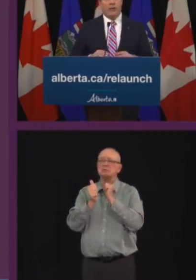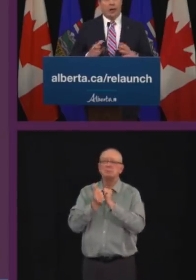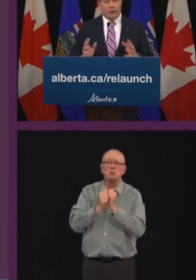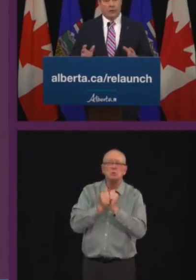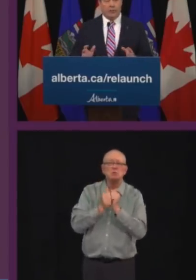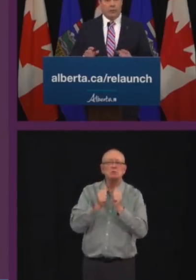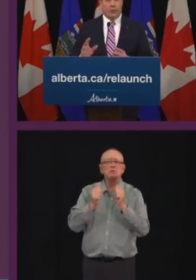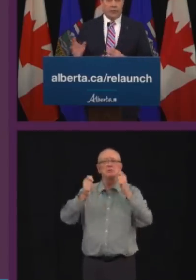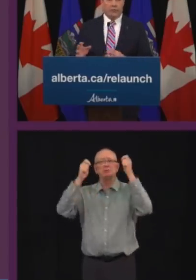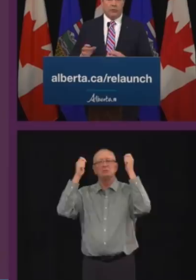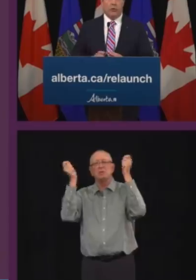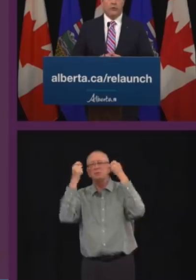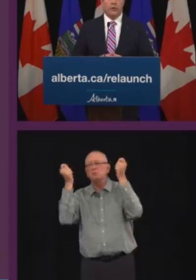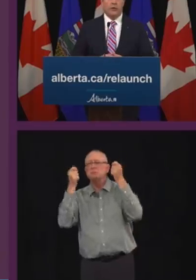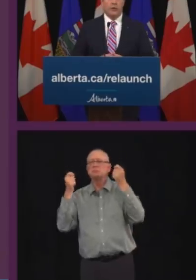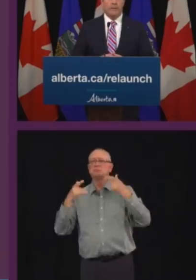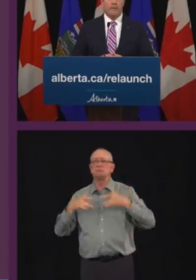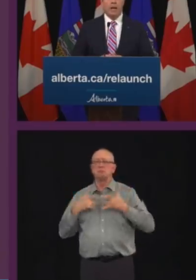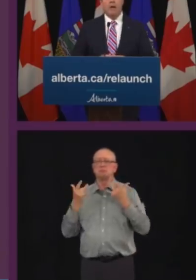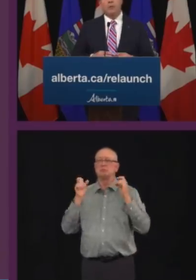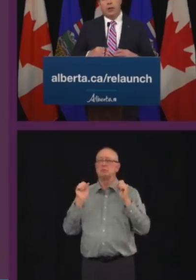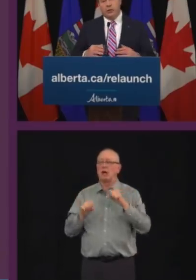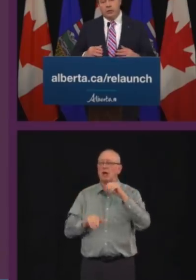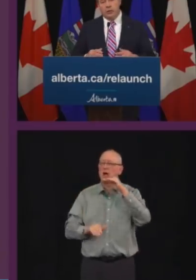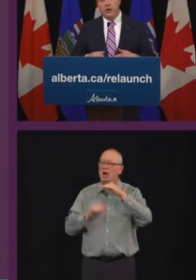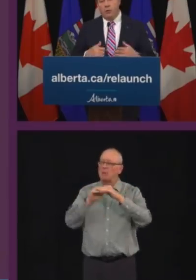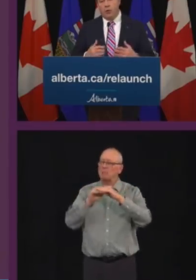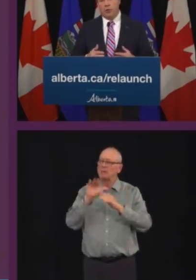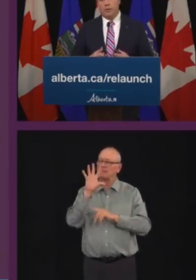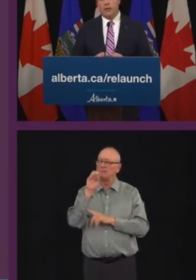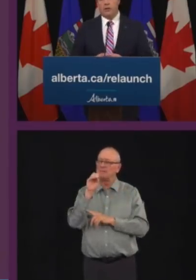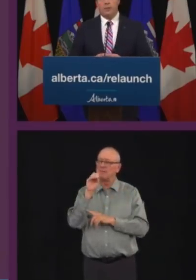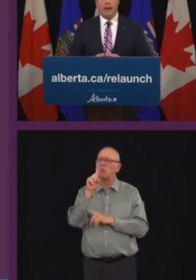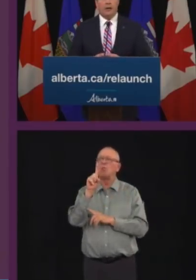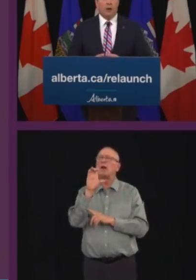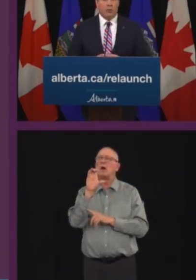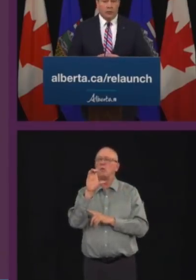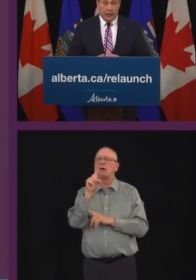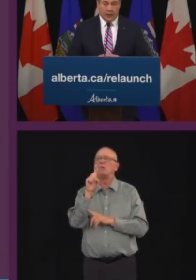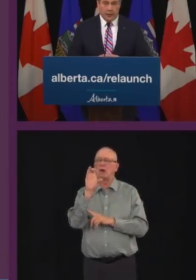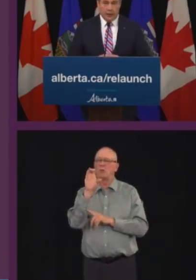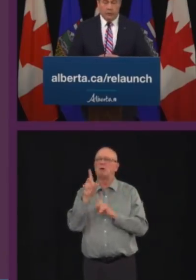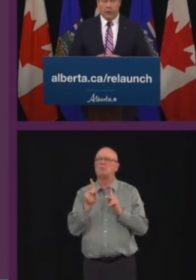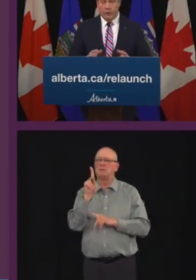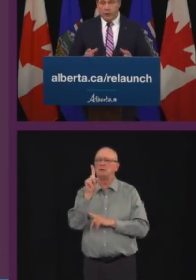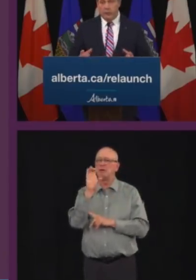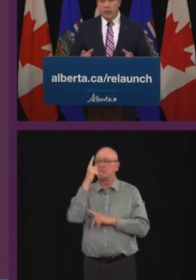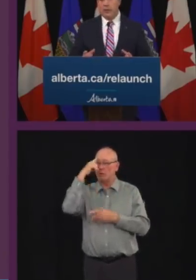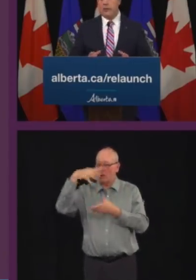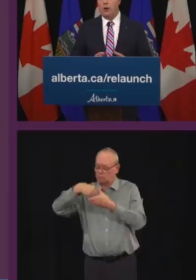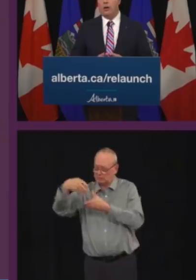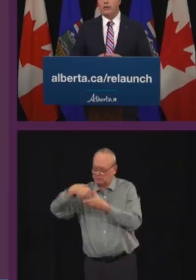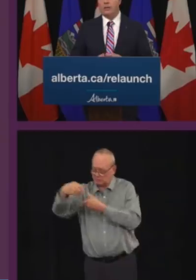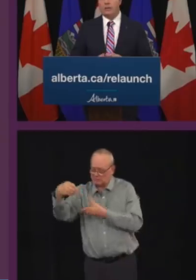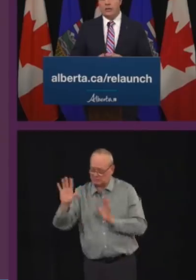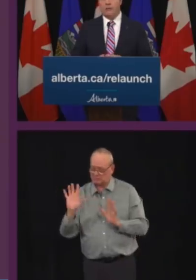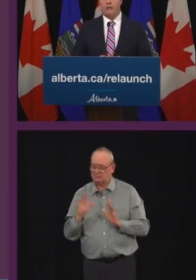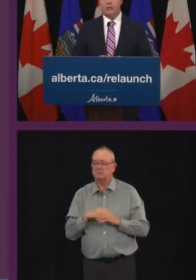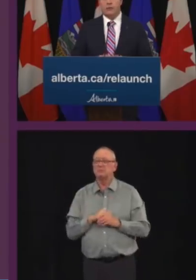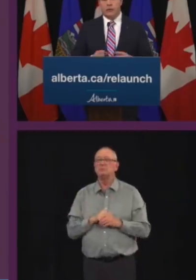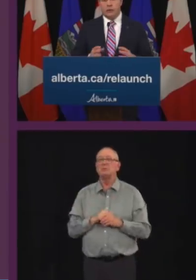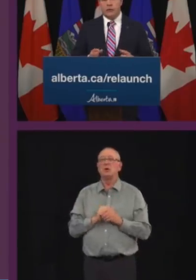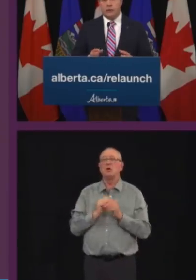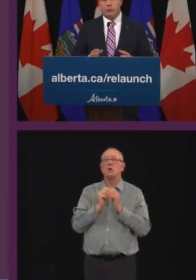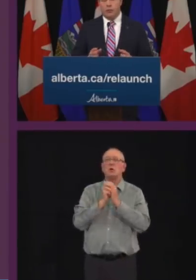maximum of 100 people. That's outdoors. Places of worship can expand their congregations without a limit as long as they